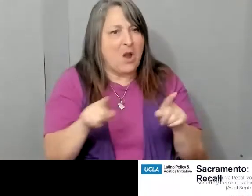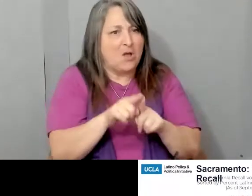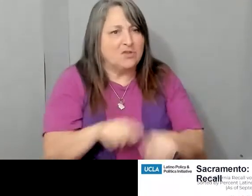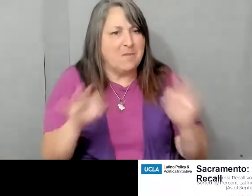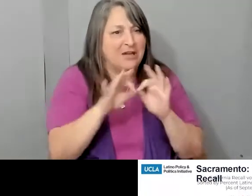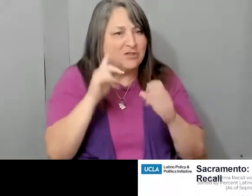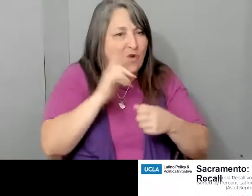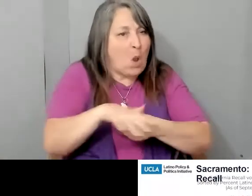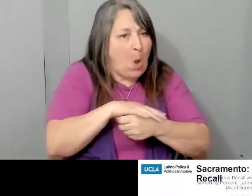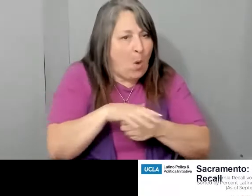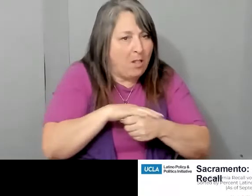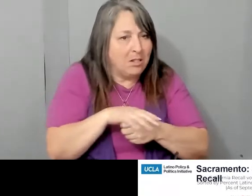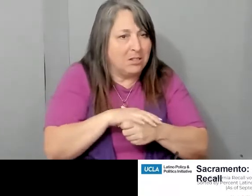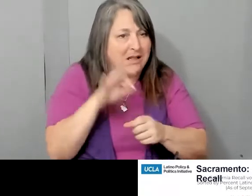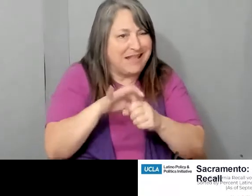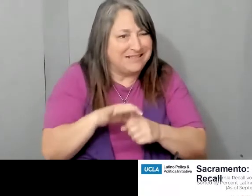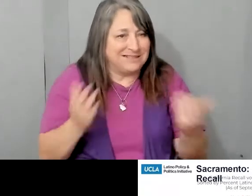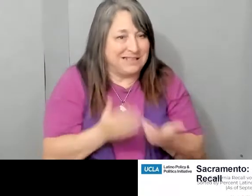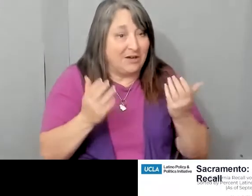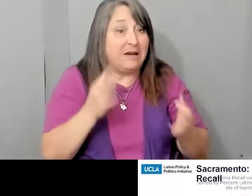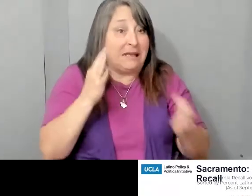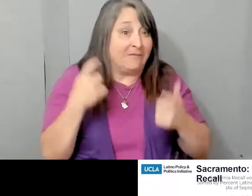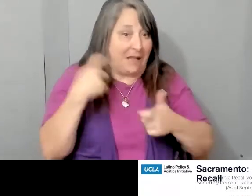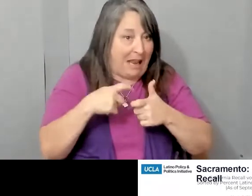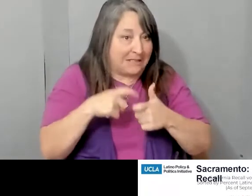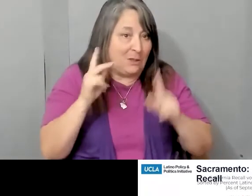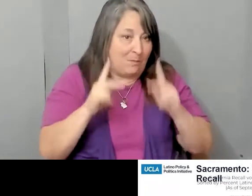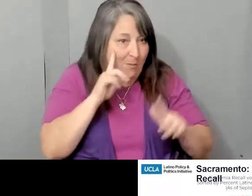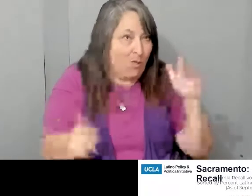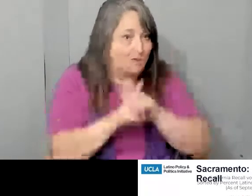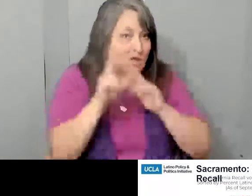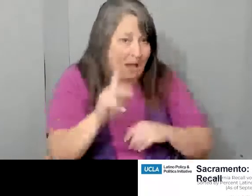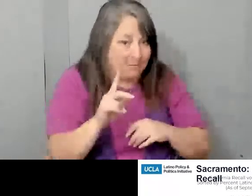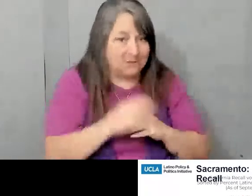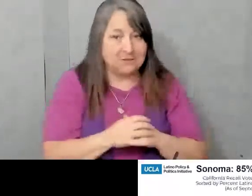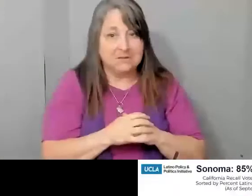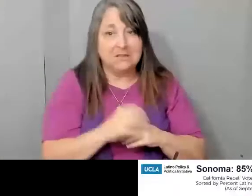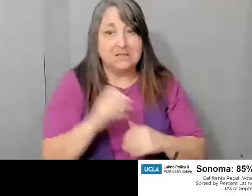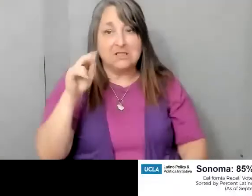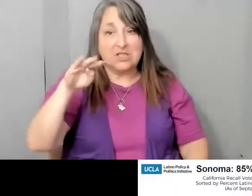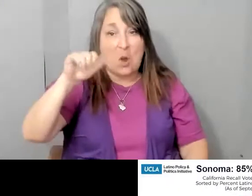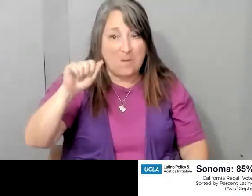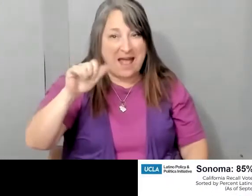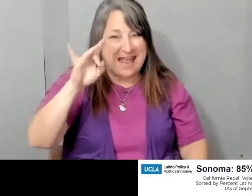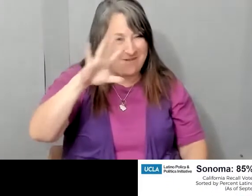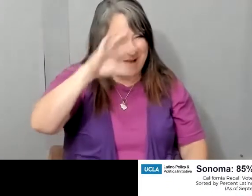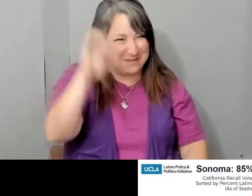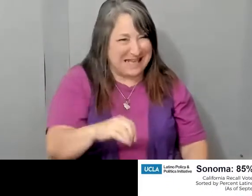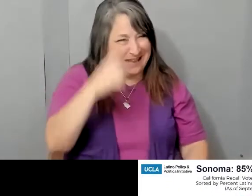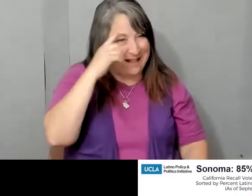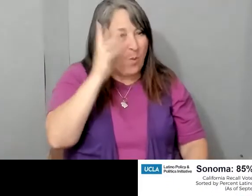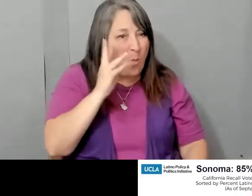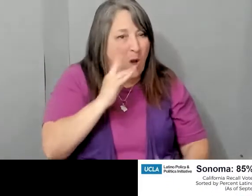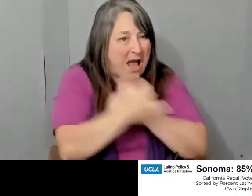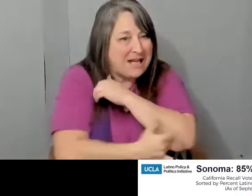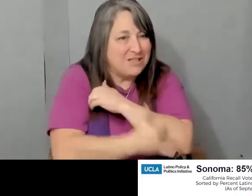elections here if you get those Latinos to turn out. Sonoma, 85% of Latinos. I mean, you're thinking about wine country. You're thinking